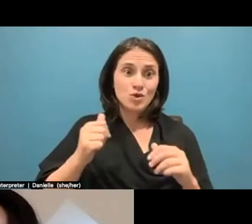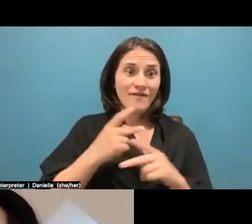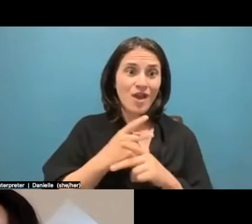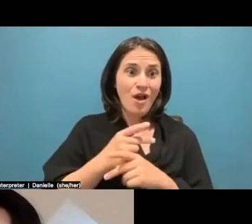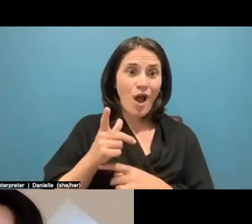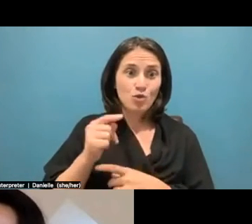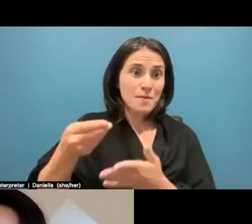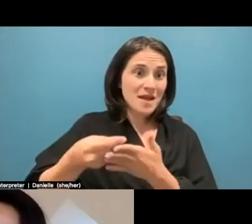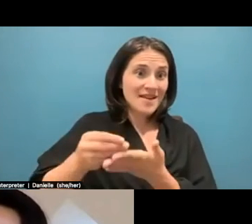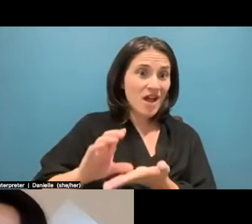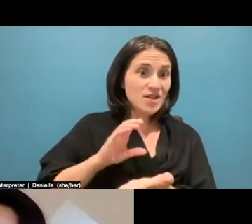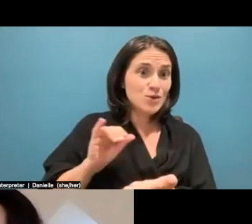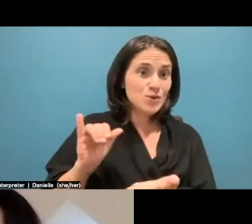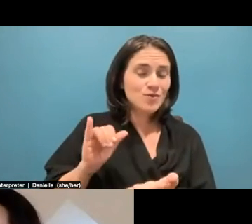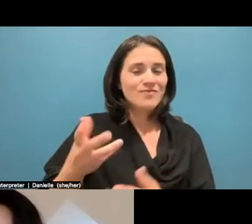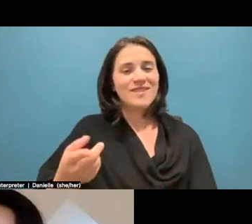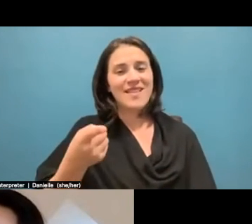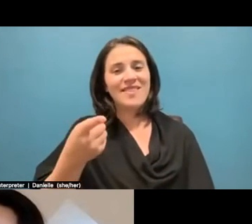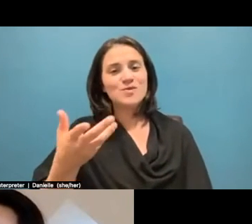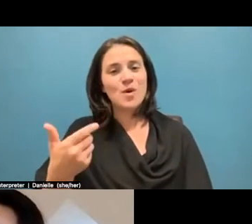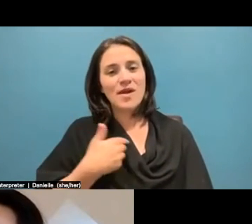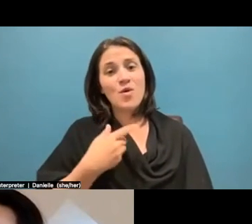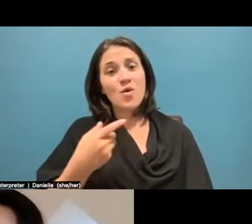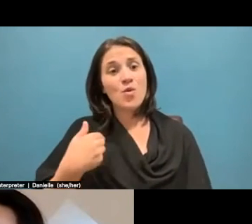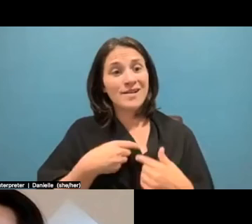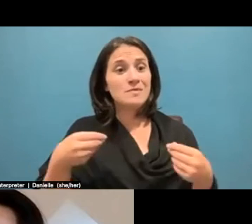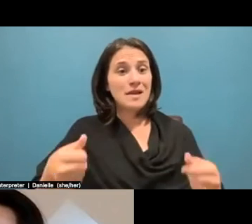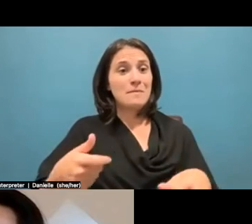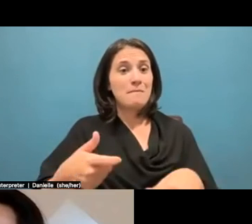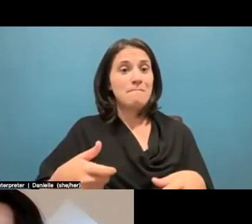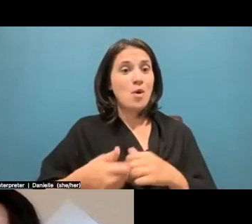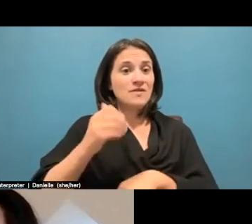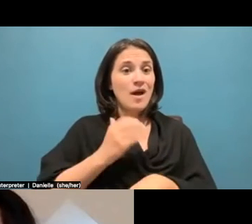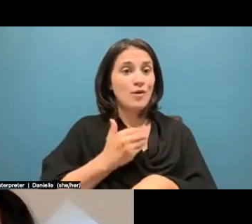That's the thing we have in common is that we spend most of our time writing grant applications.